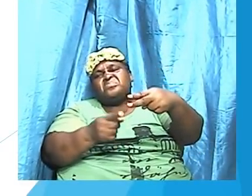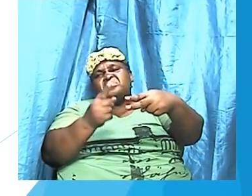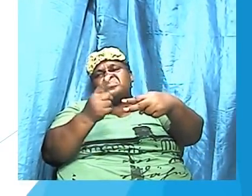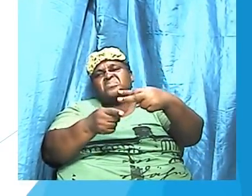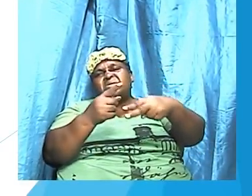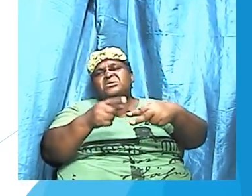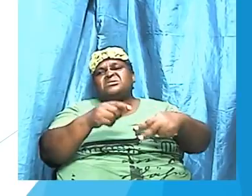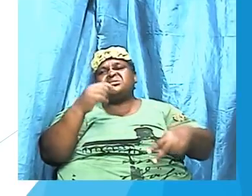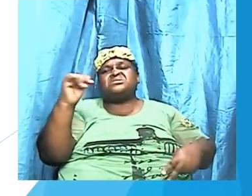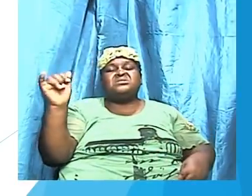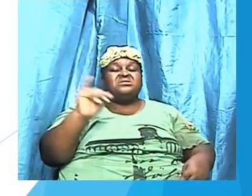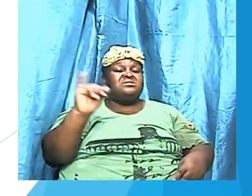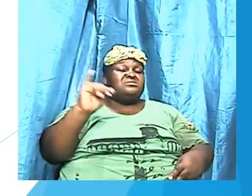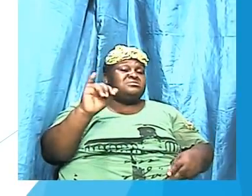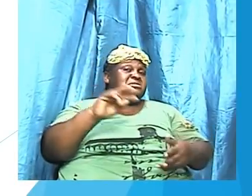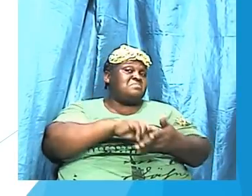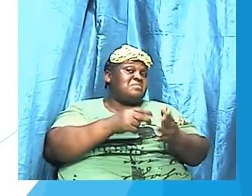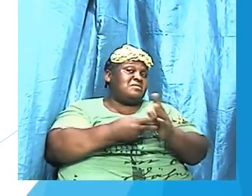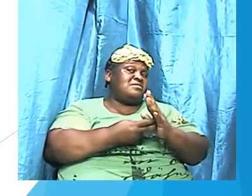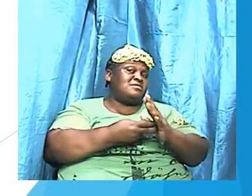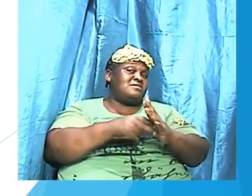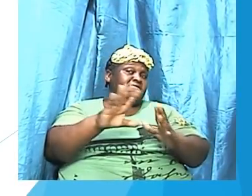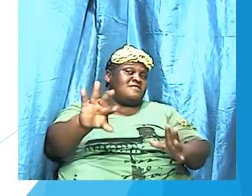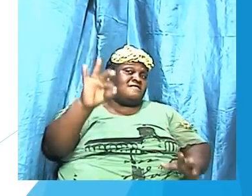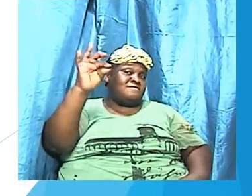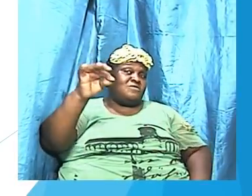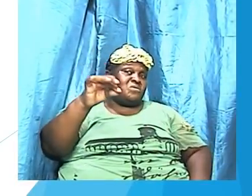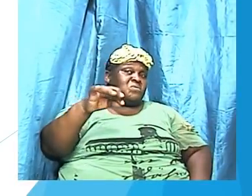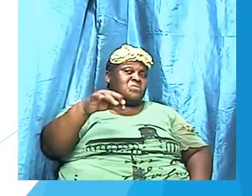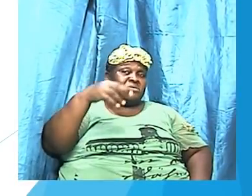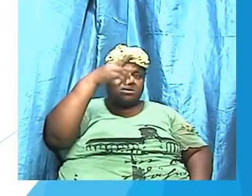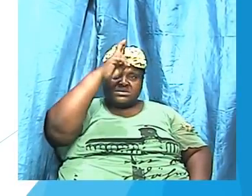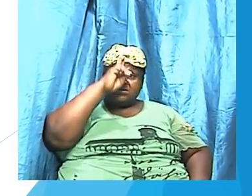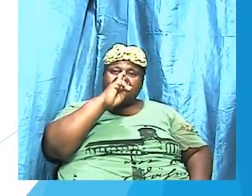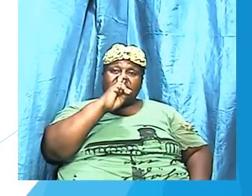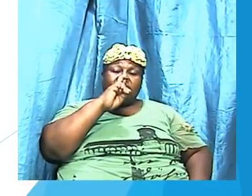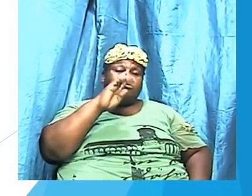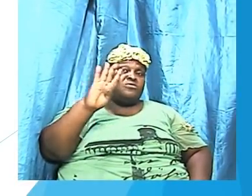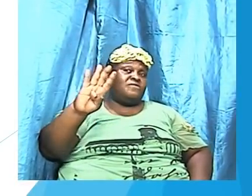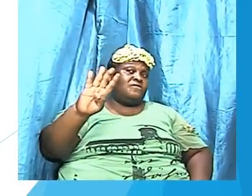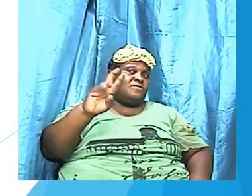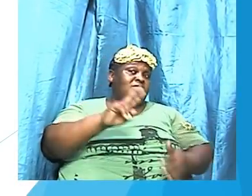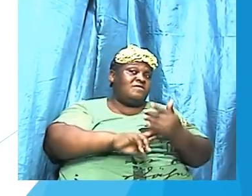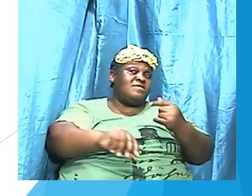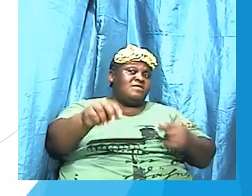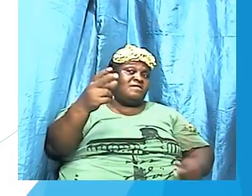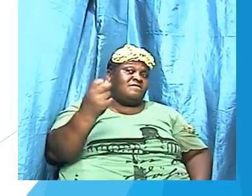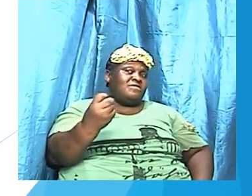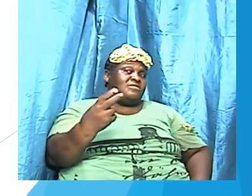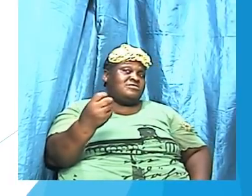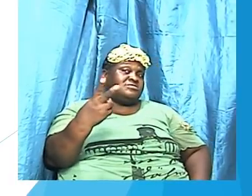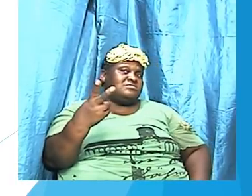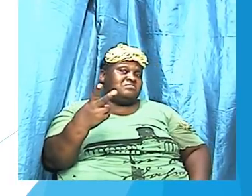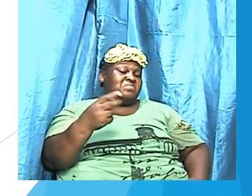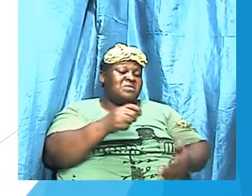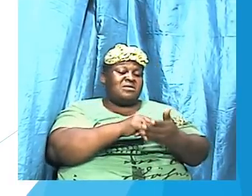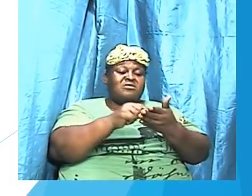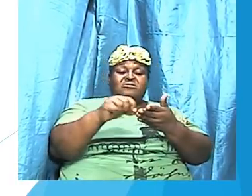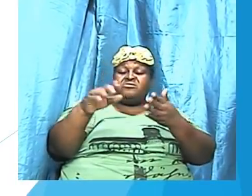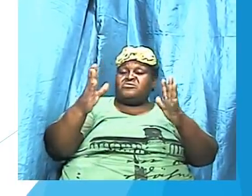chapter number 4 and verse 12 yes the writer